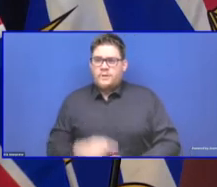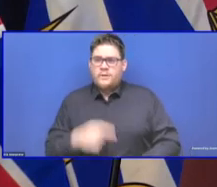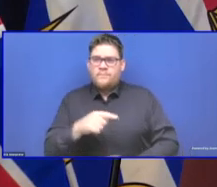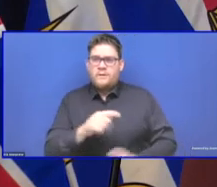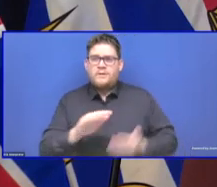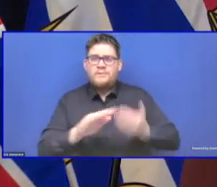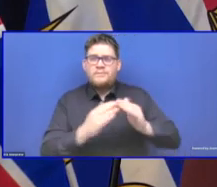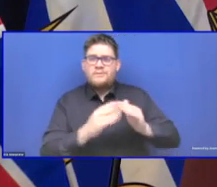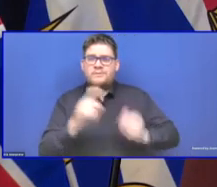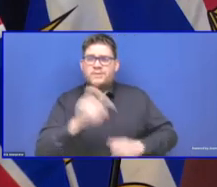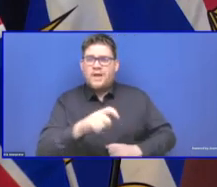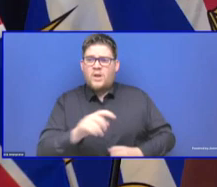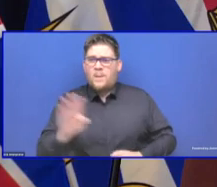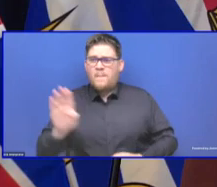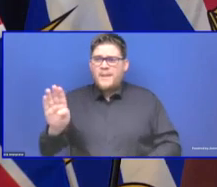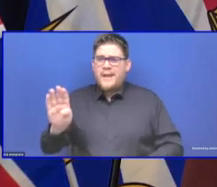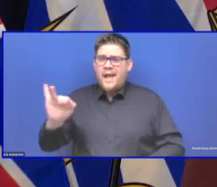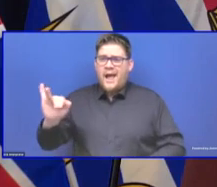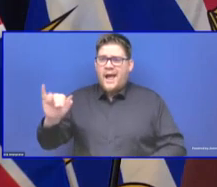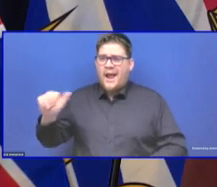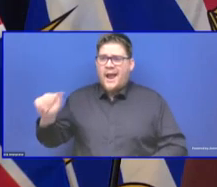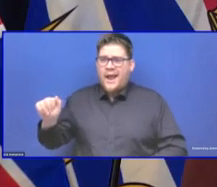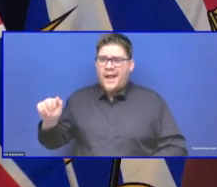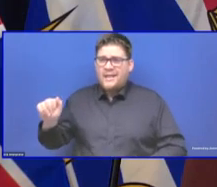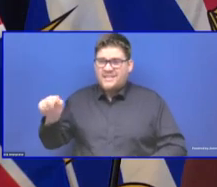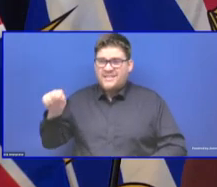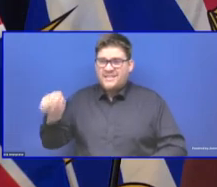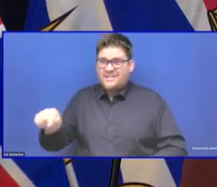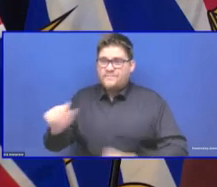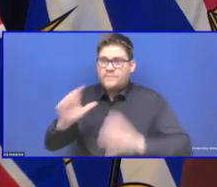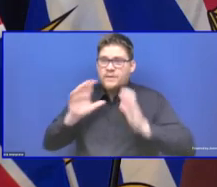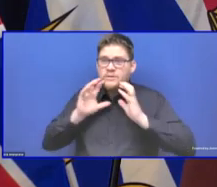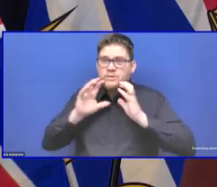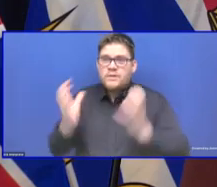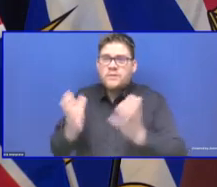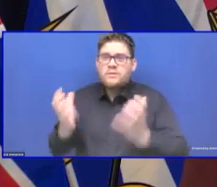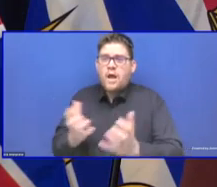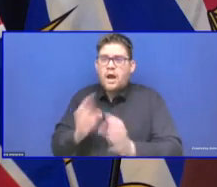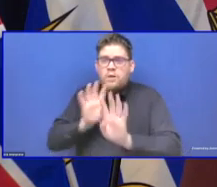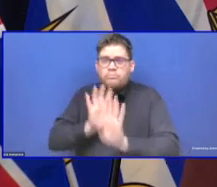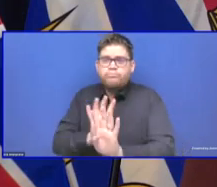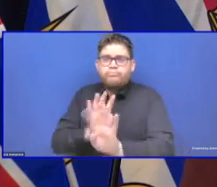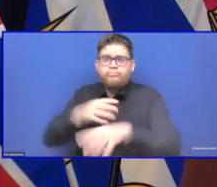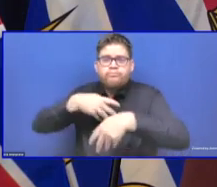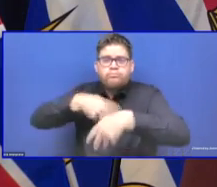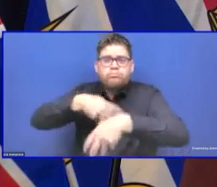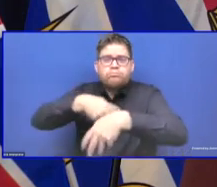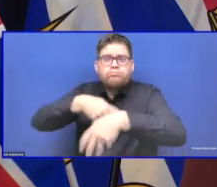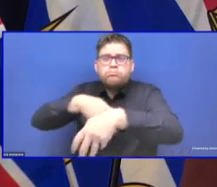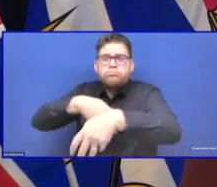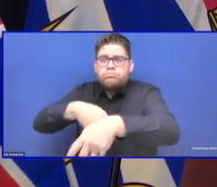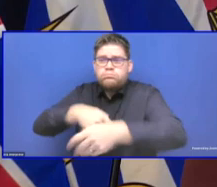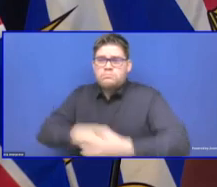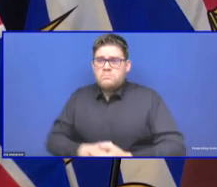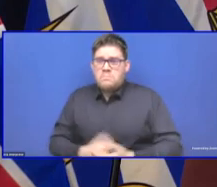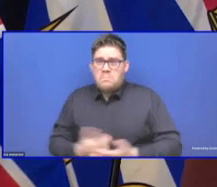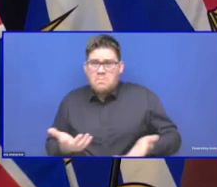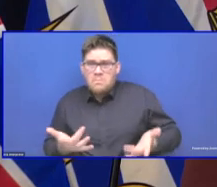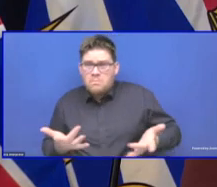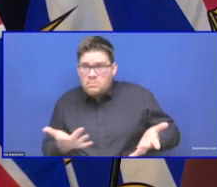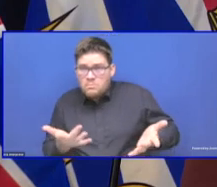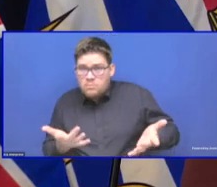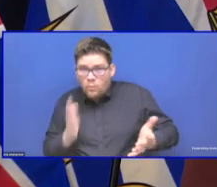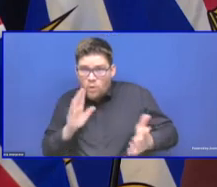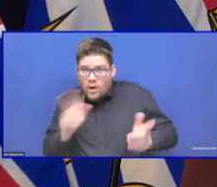month. They do have the approval now from Interior Health. So I guess the question really would be is the fact that we heard one thing from the